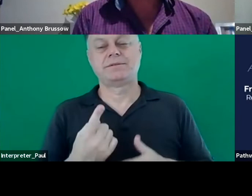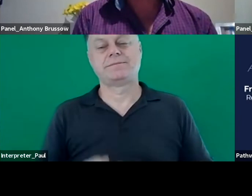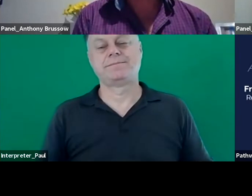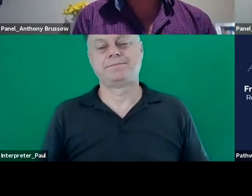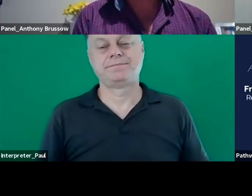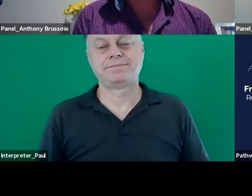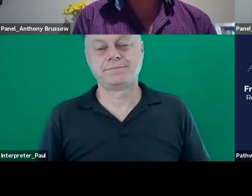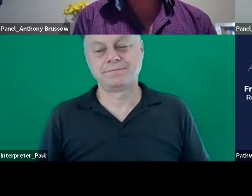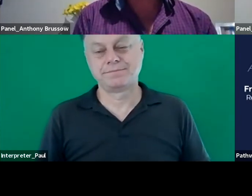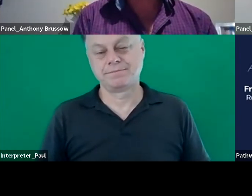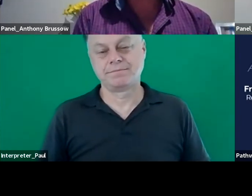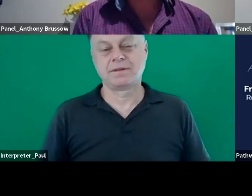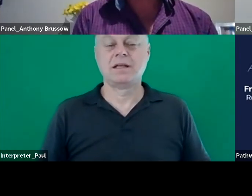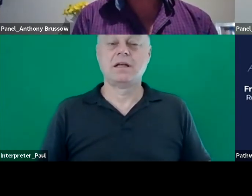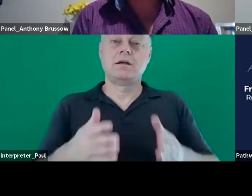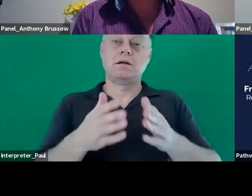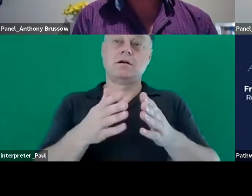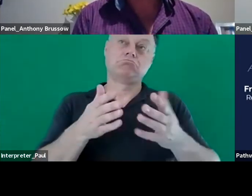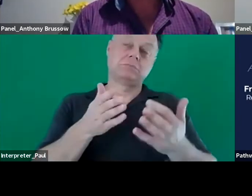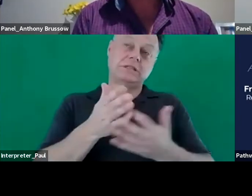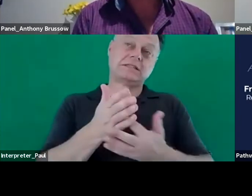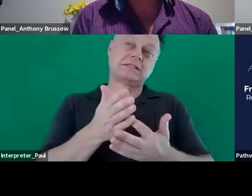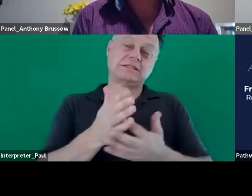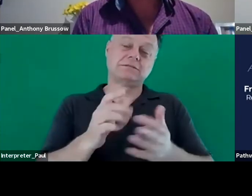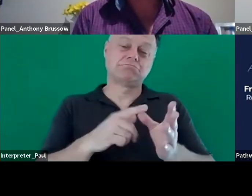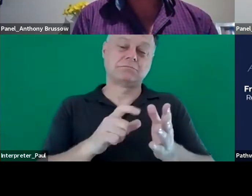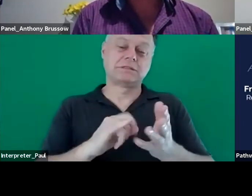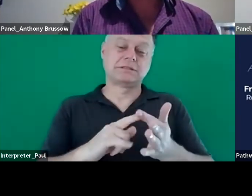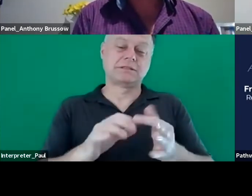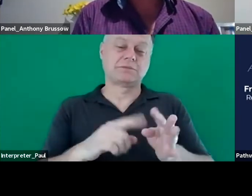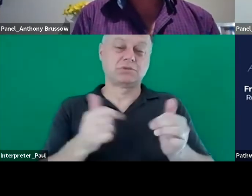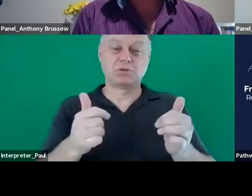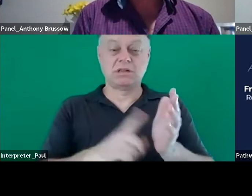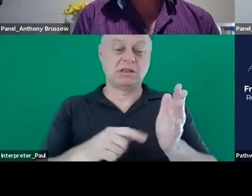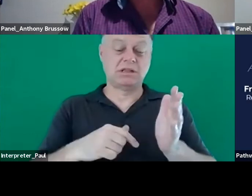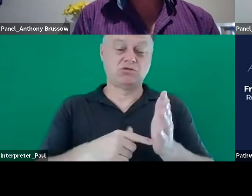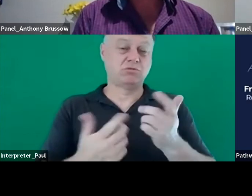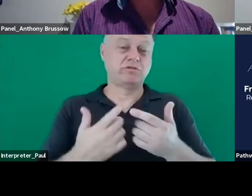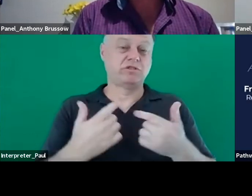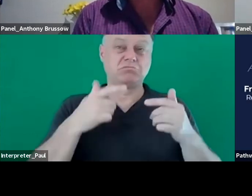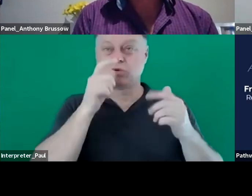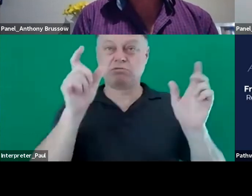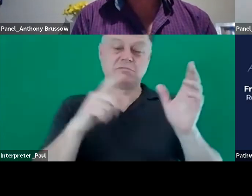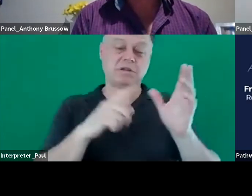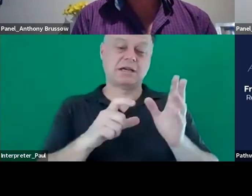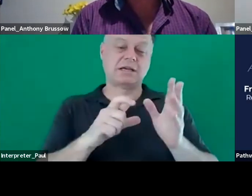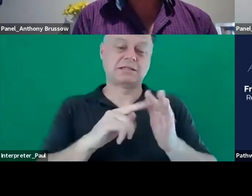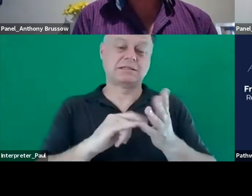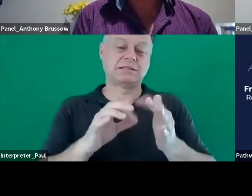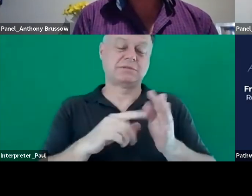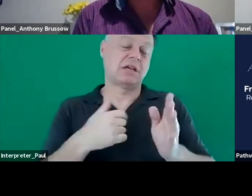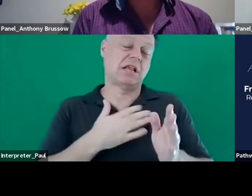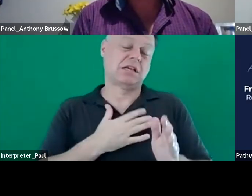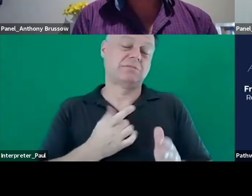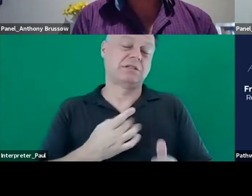so i think in terms of broad accessibility it accessibility is good that's what we use at la trobe and i like it quite a lot so